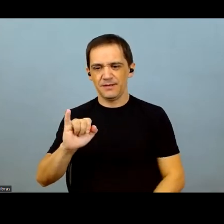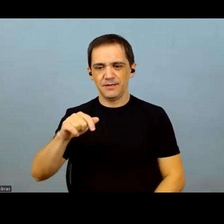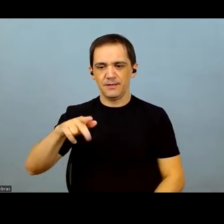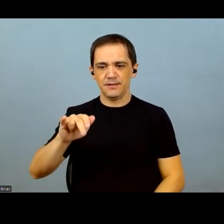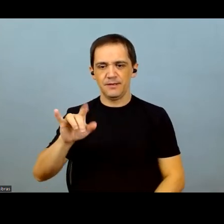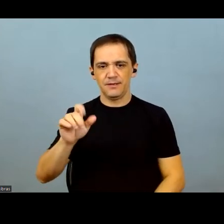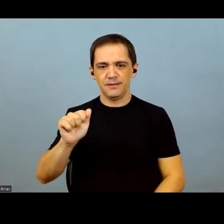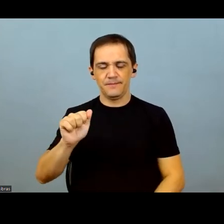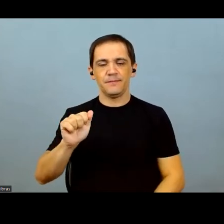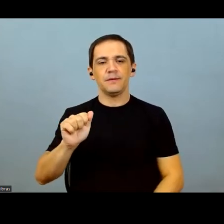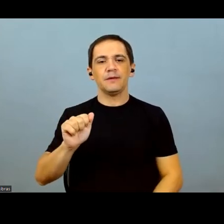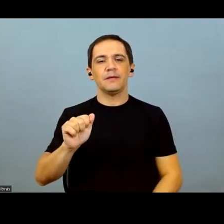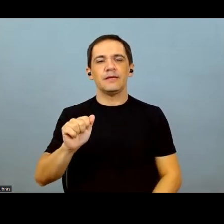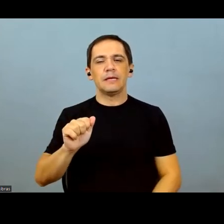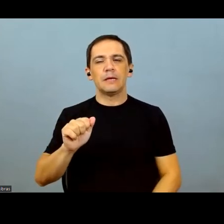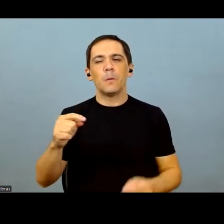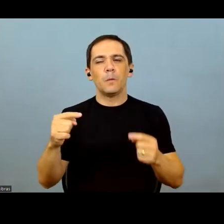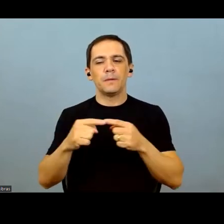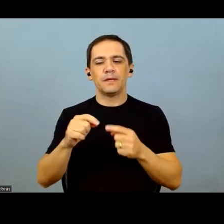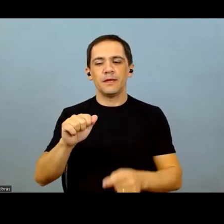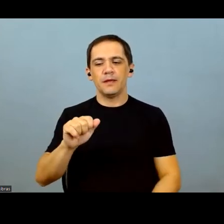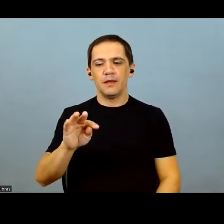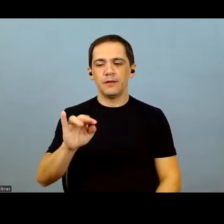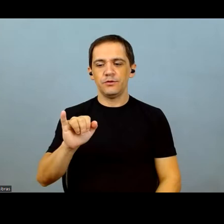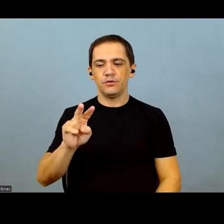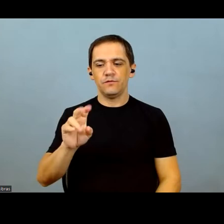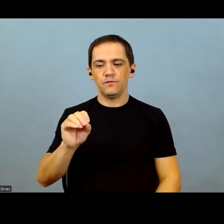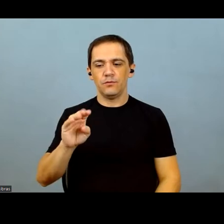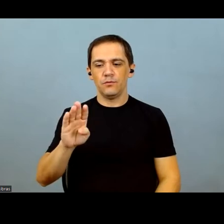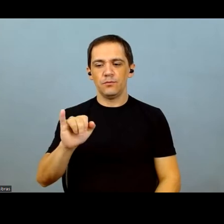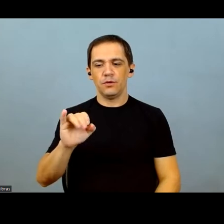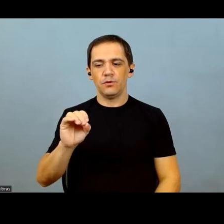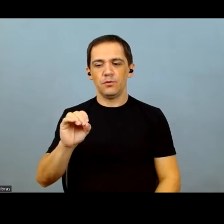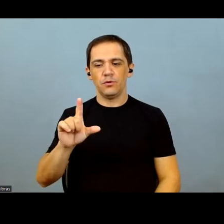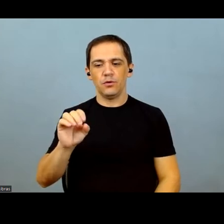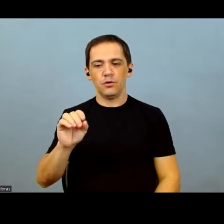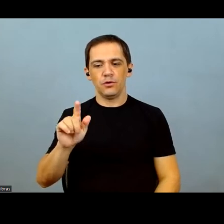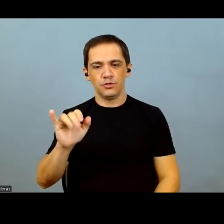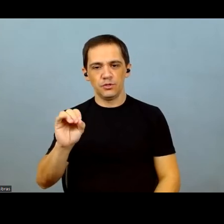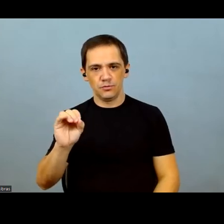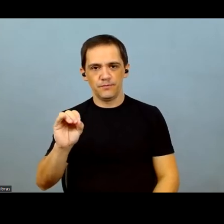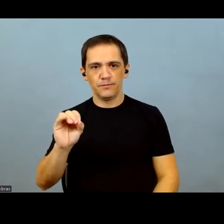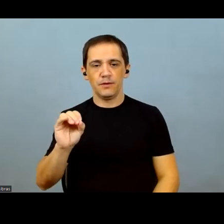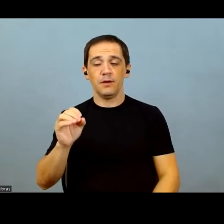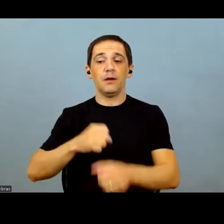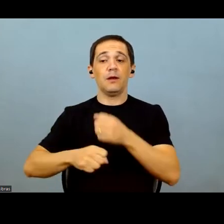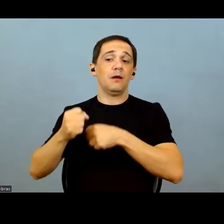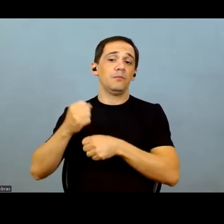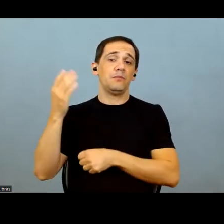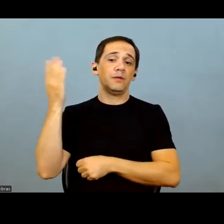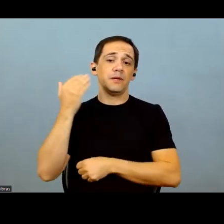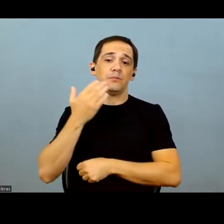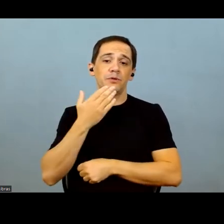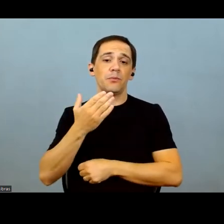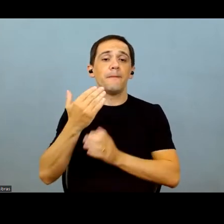net margins, then it depends on the volume you ship. Last year,